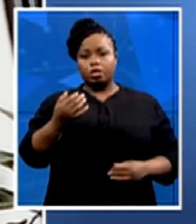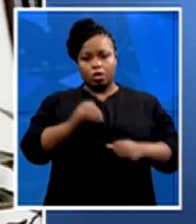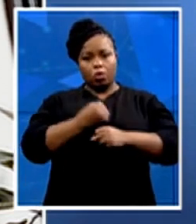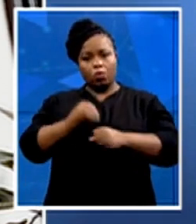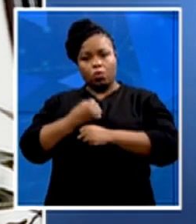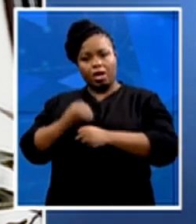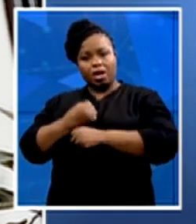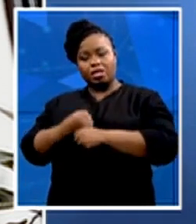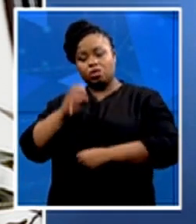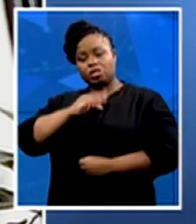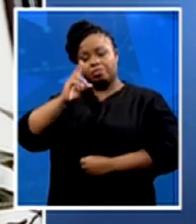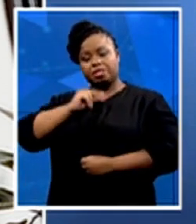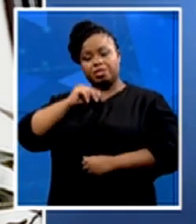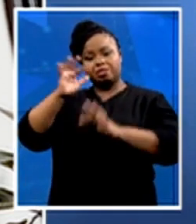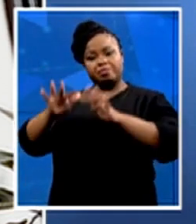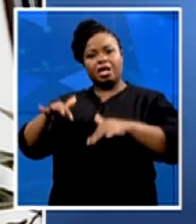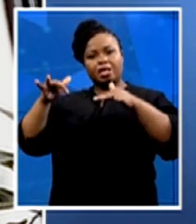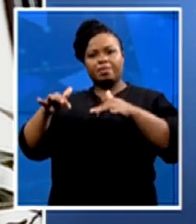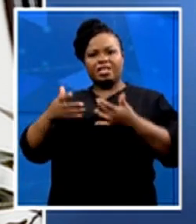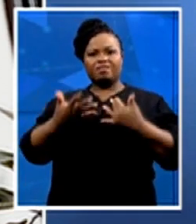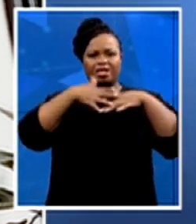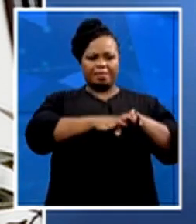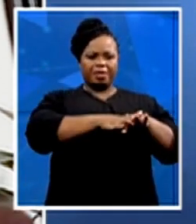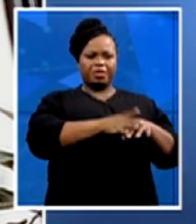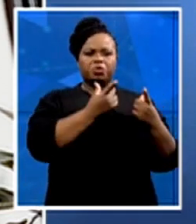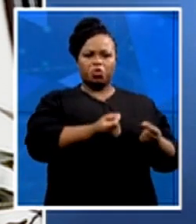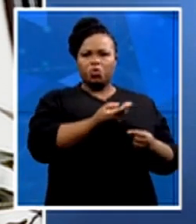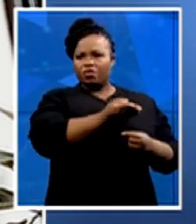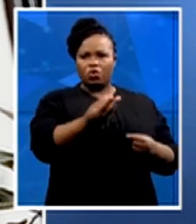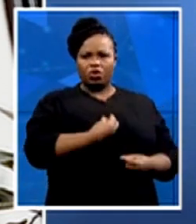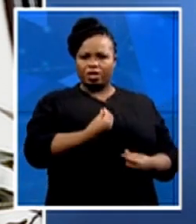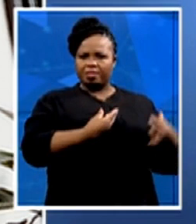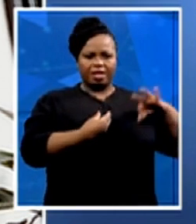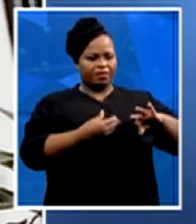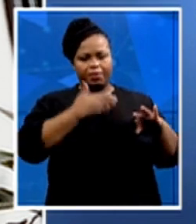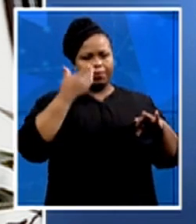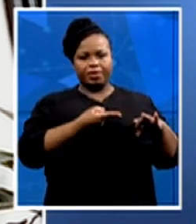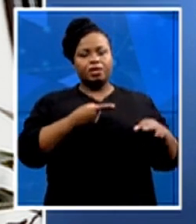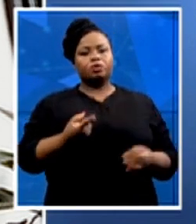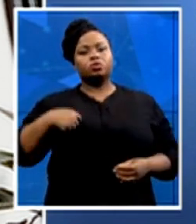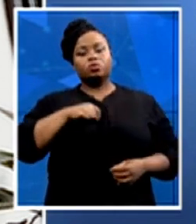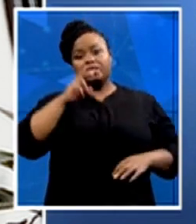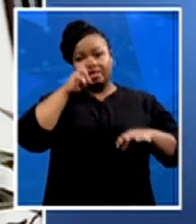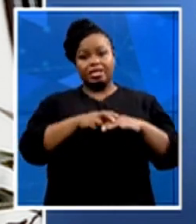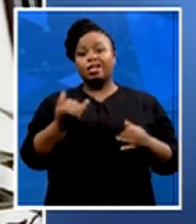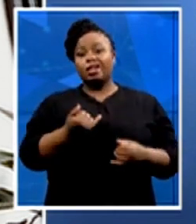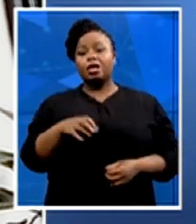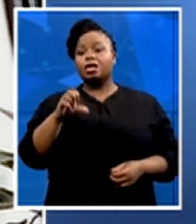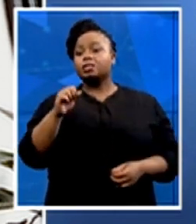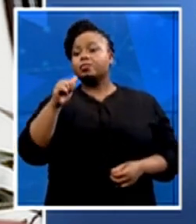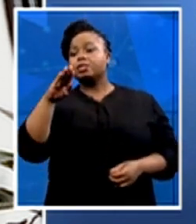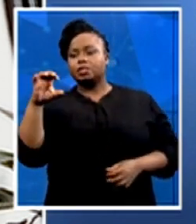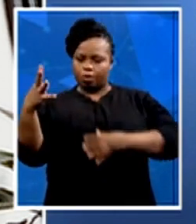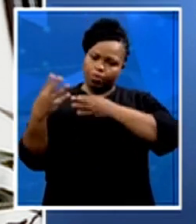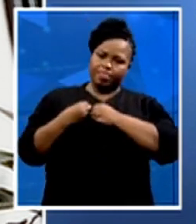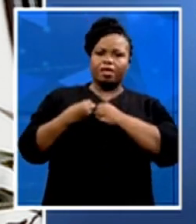translating to the ordinary young person. And so we need networks like the SABC, come with us, follow us, follow the work that is being done